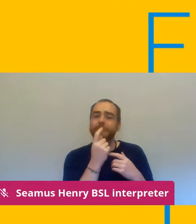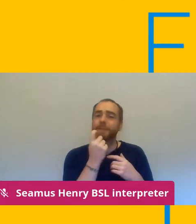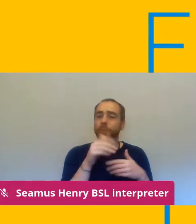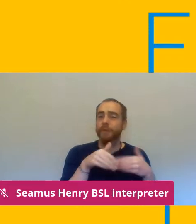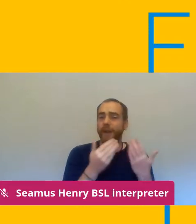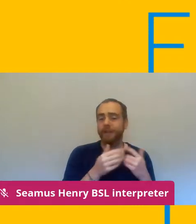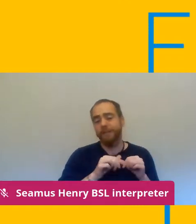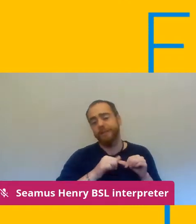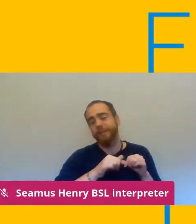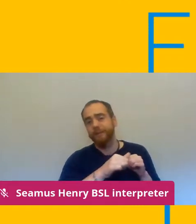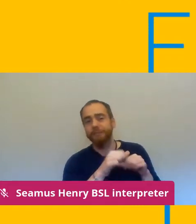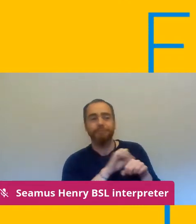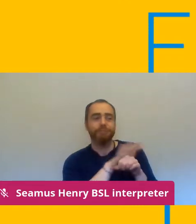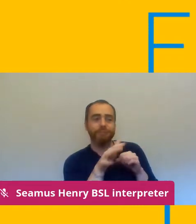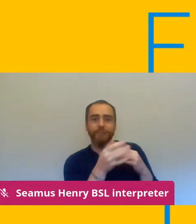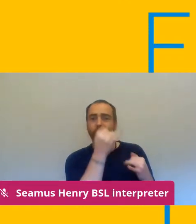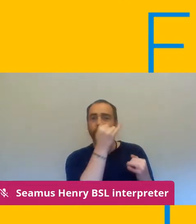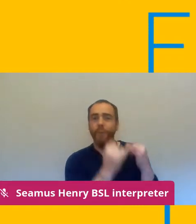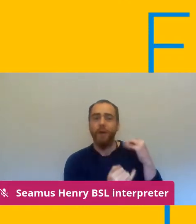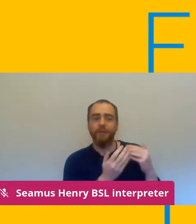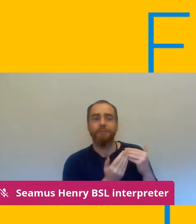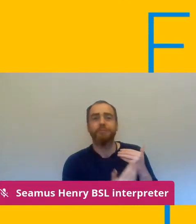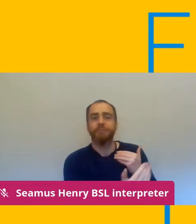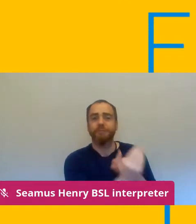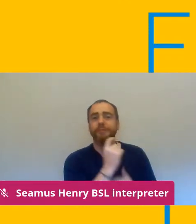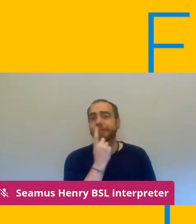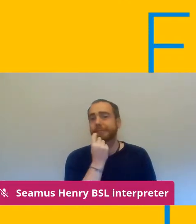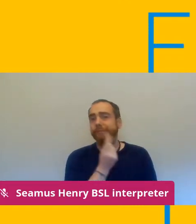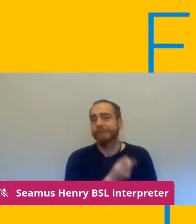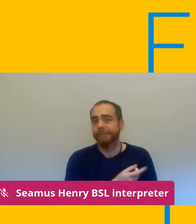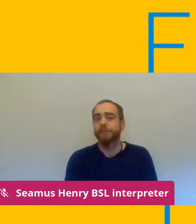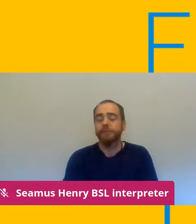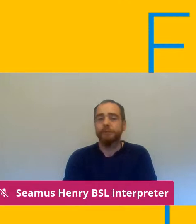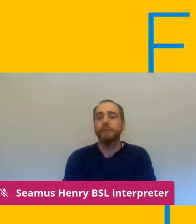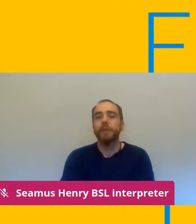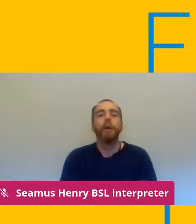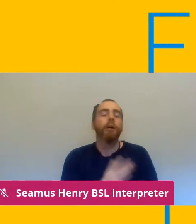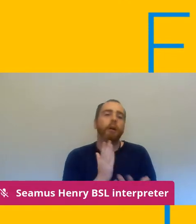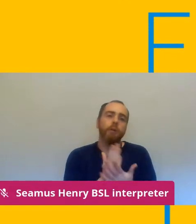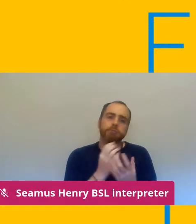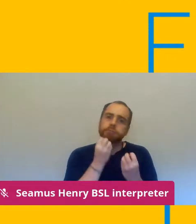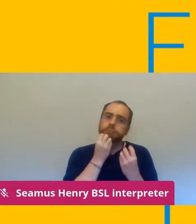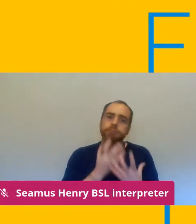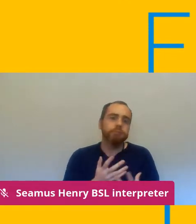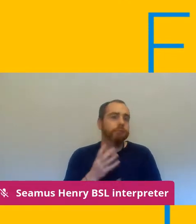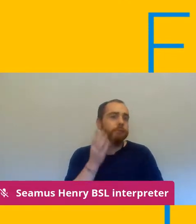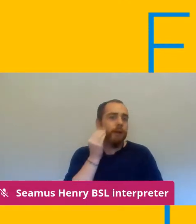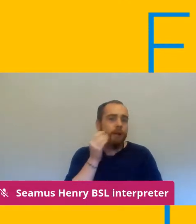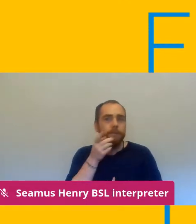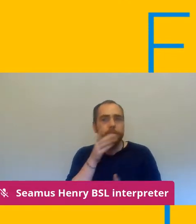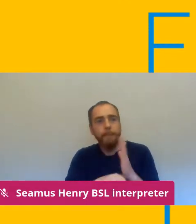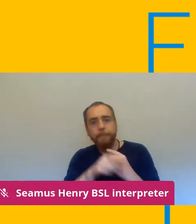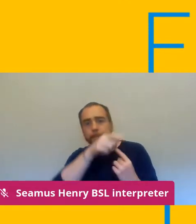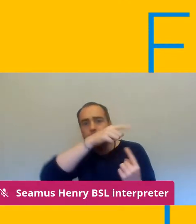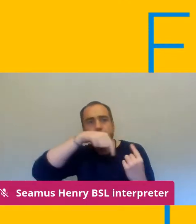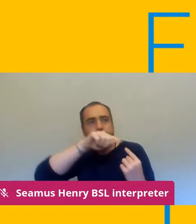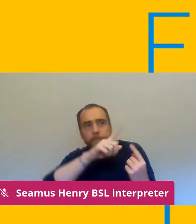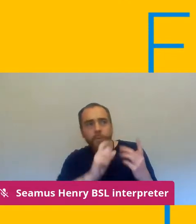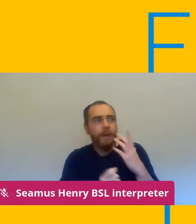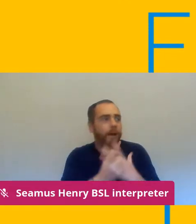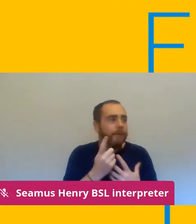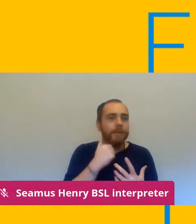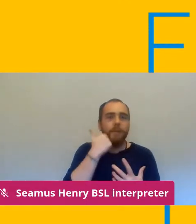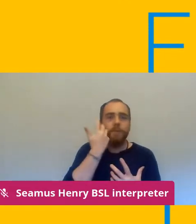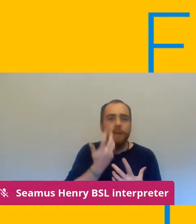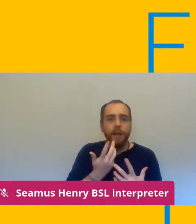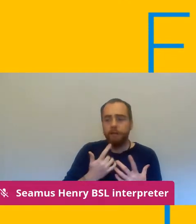and what I'm hearing is and you know it's going to be great to hear from people and and hear what's happening on the ground what I'm hearing is